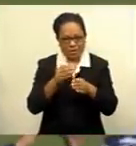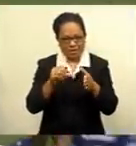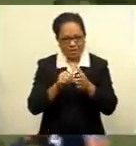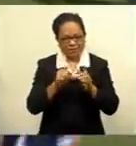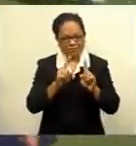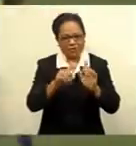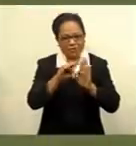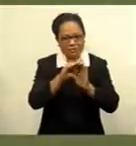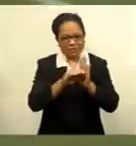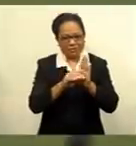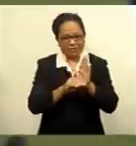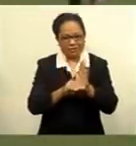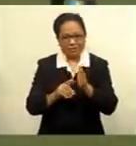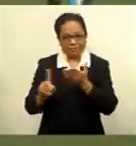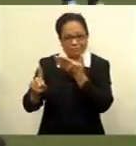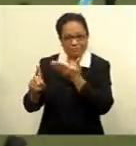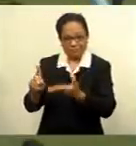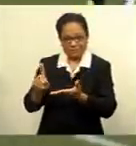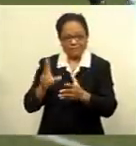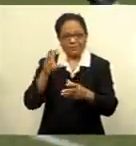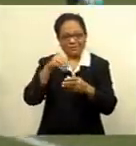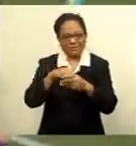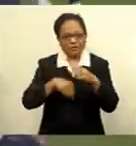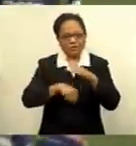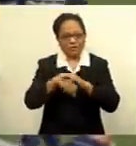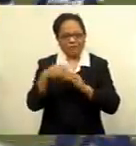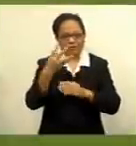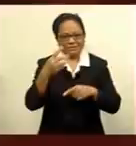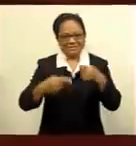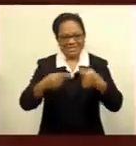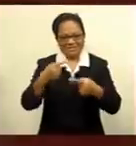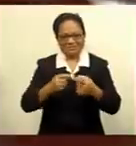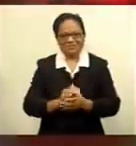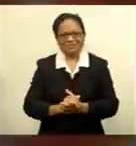And Wining World will make top 14 debut. This and more coming up.